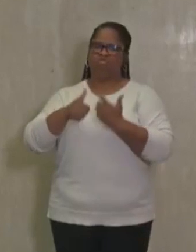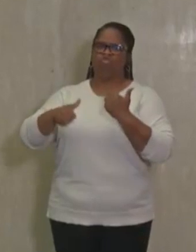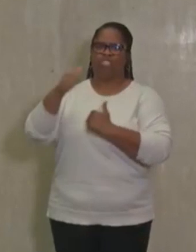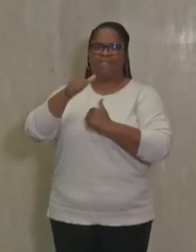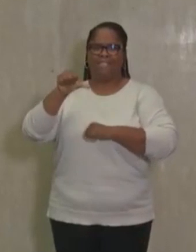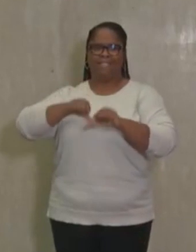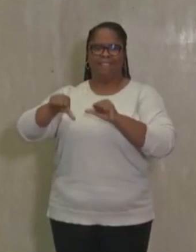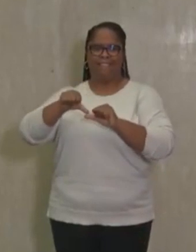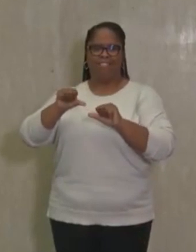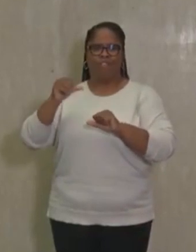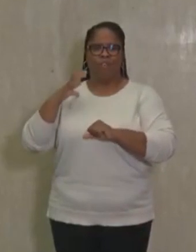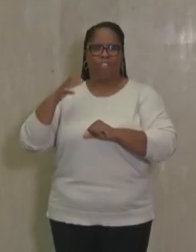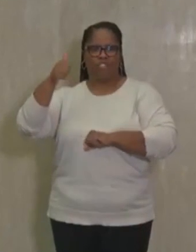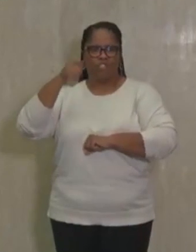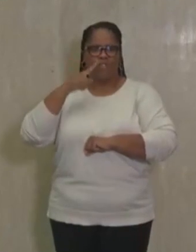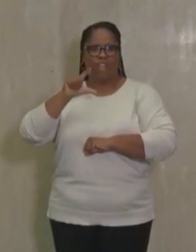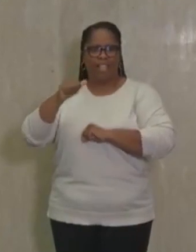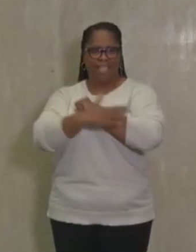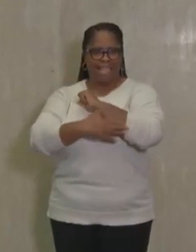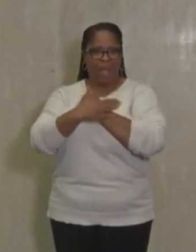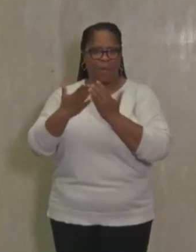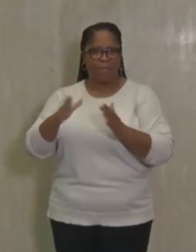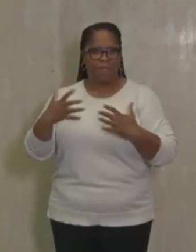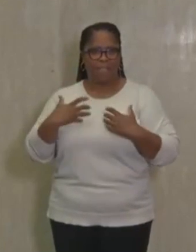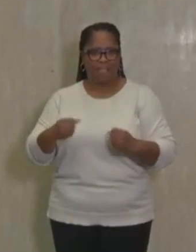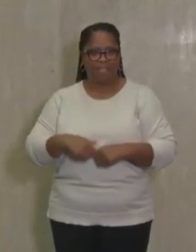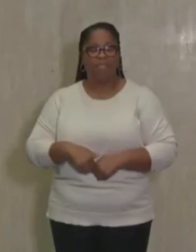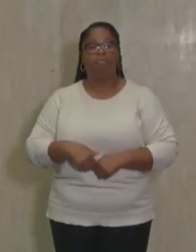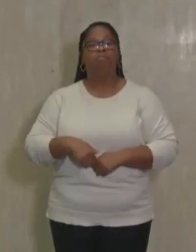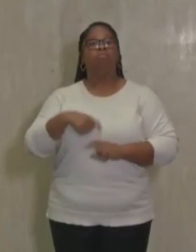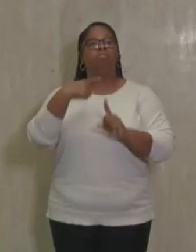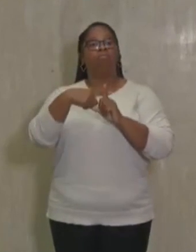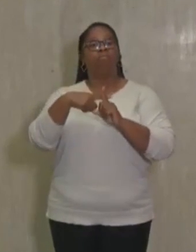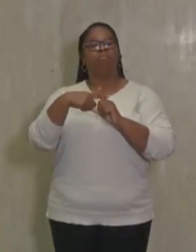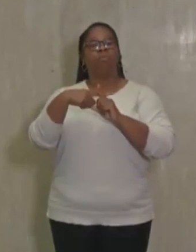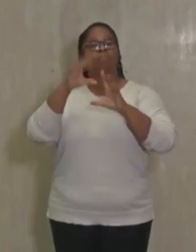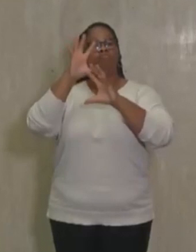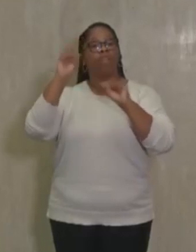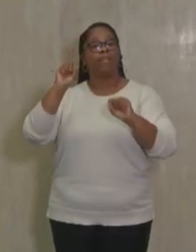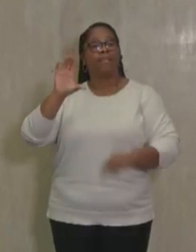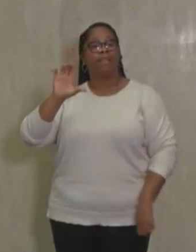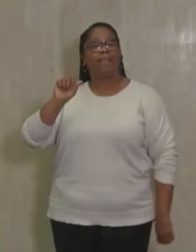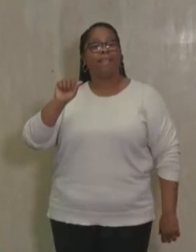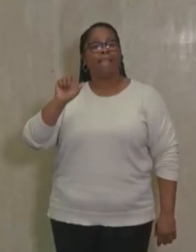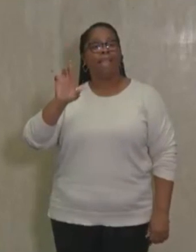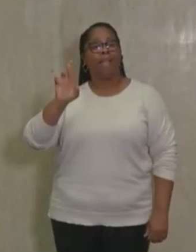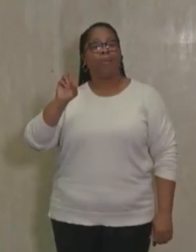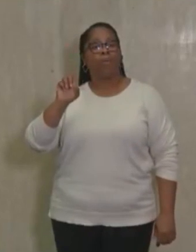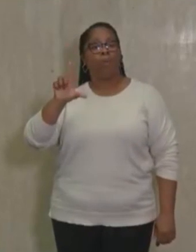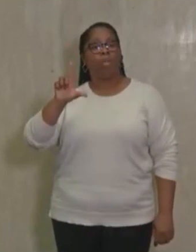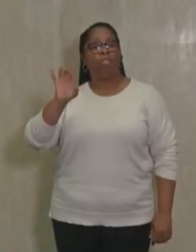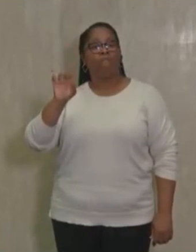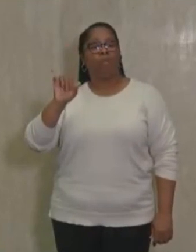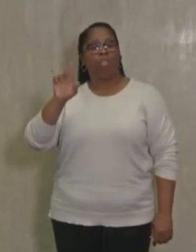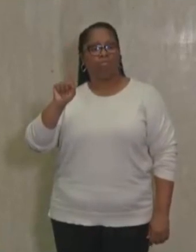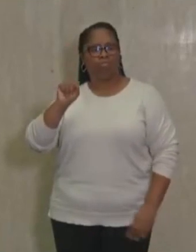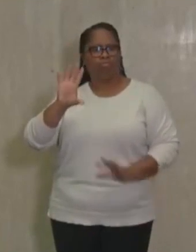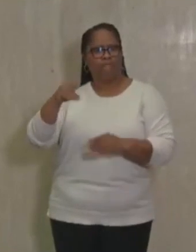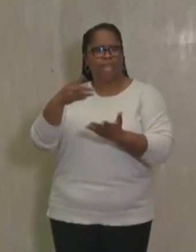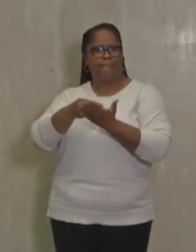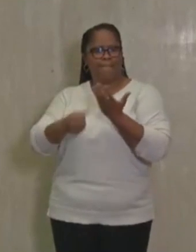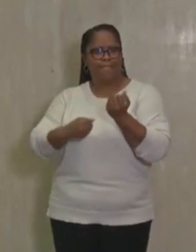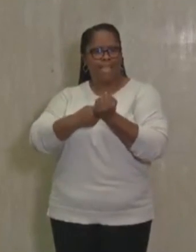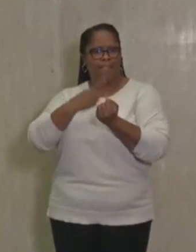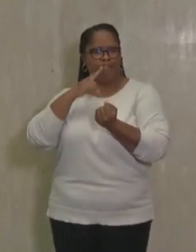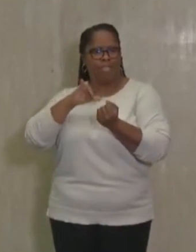Health. I also want to acknowledge President Carol Fold, who provided funding for the study, as